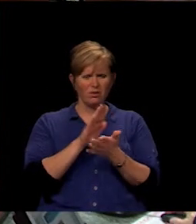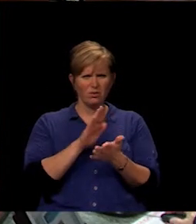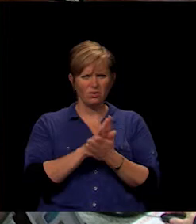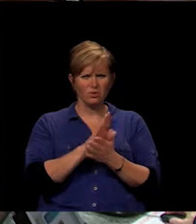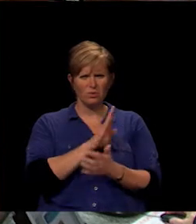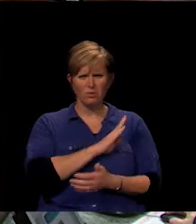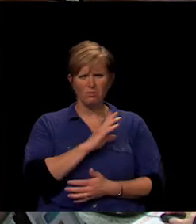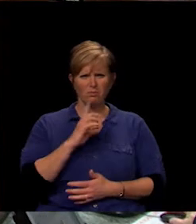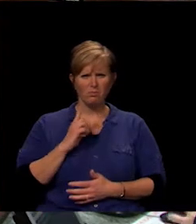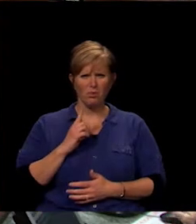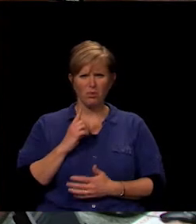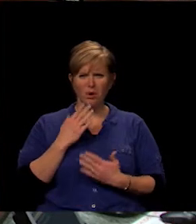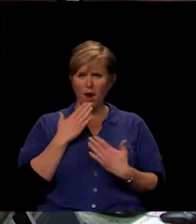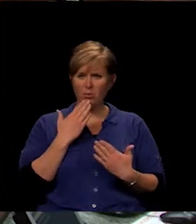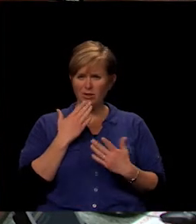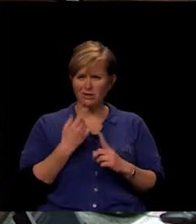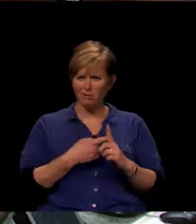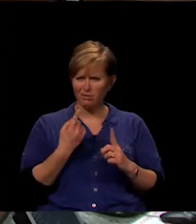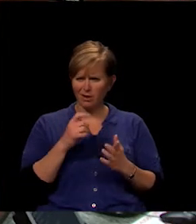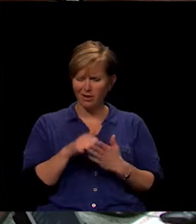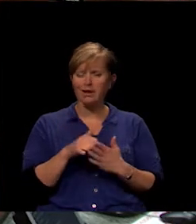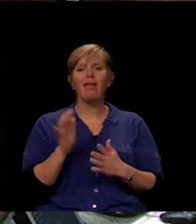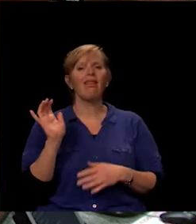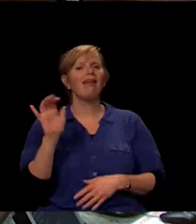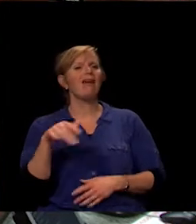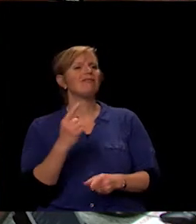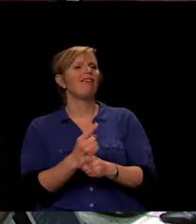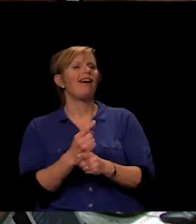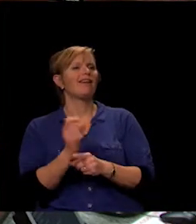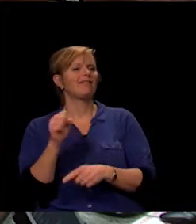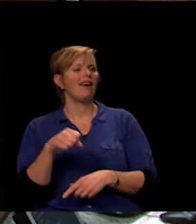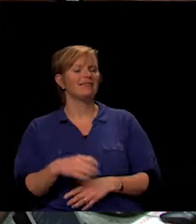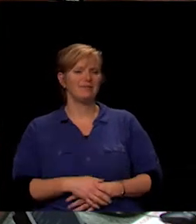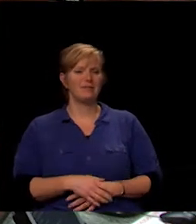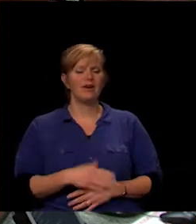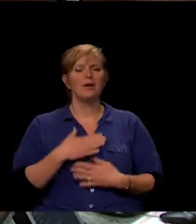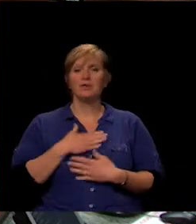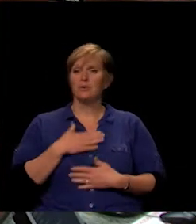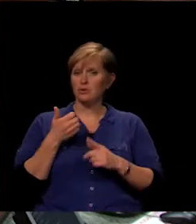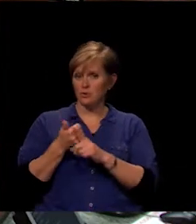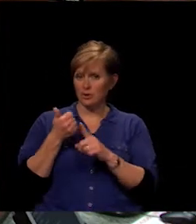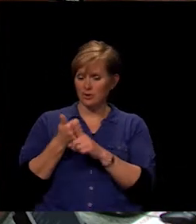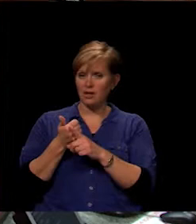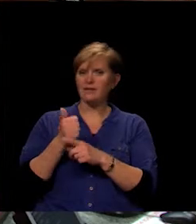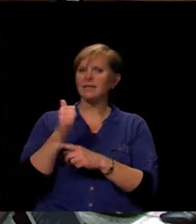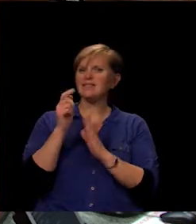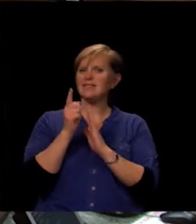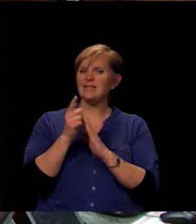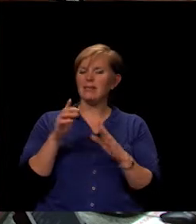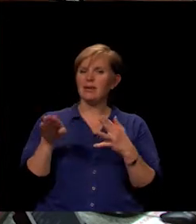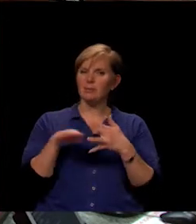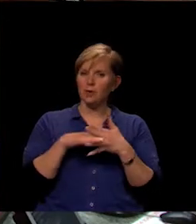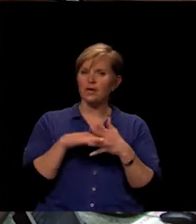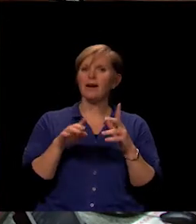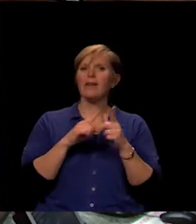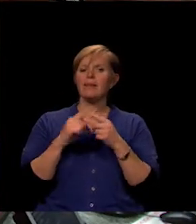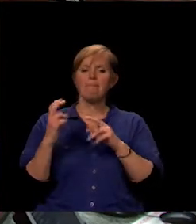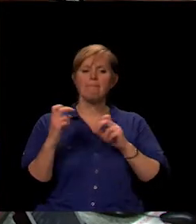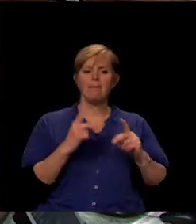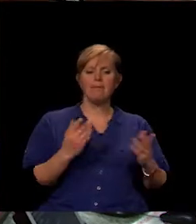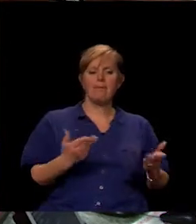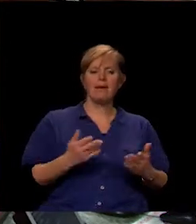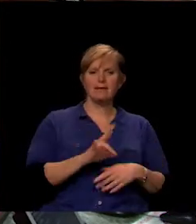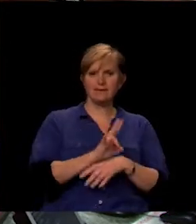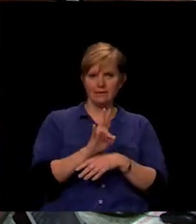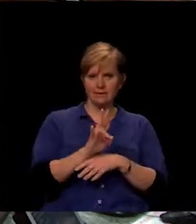Appreciation Month or something like that? That's it. So enjoy yourself. So we're going to take a 10-minute break. We'll be back in here at 7 o'clock. Thank